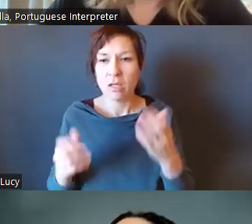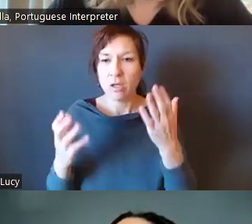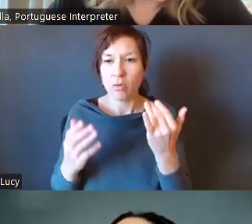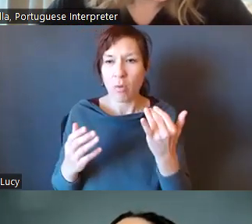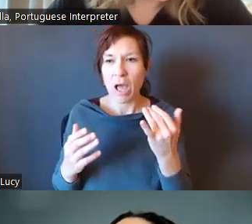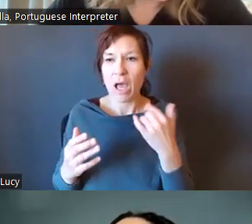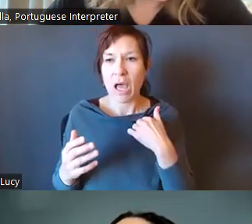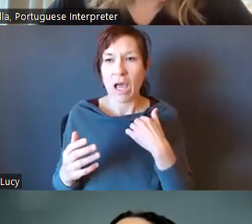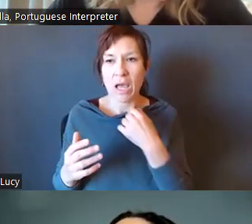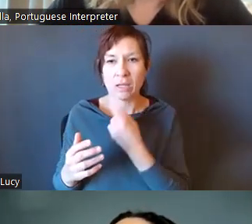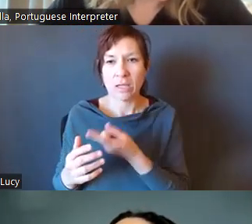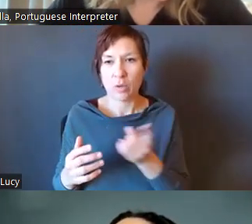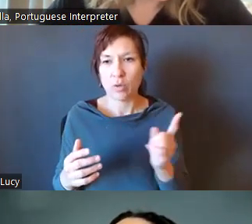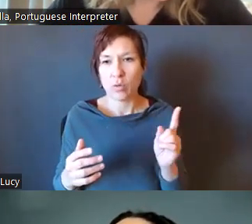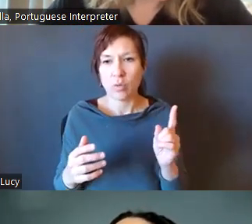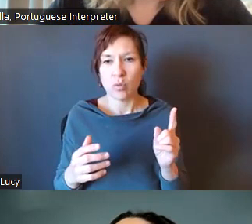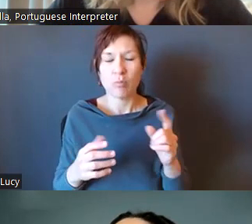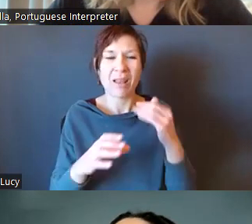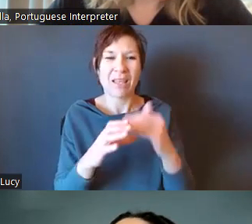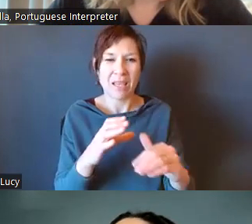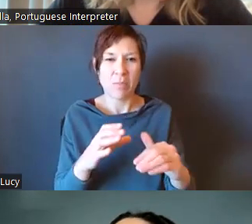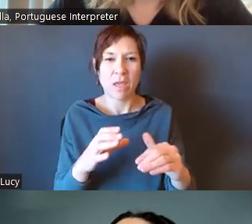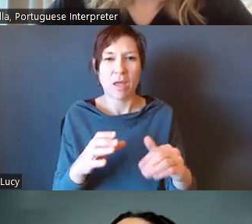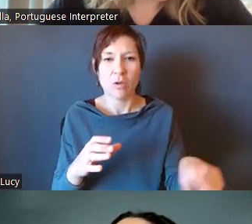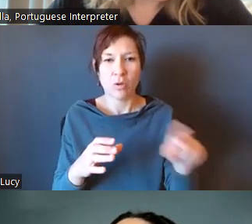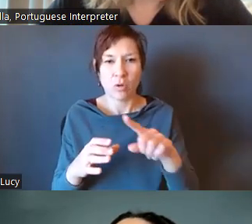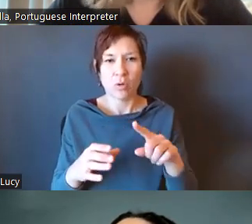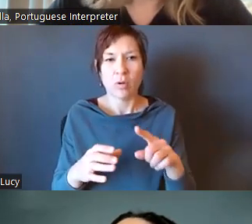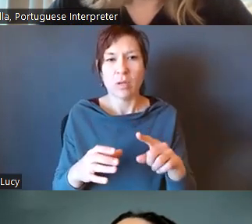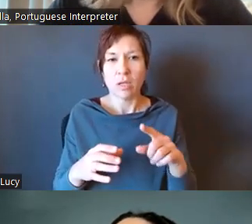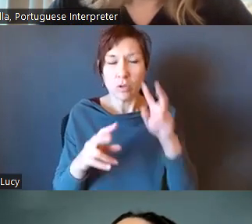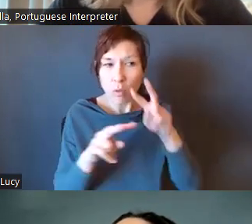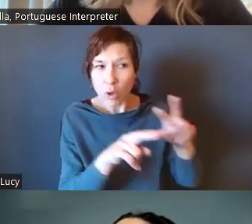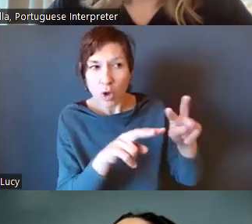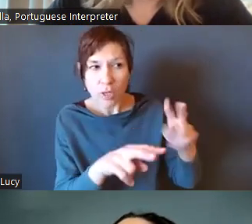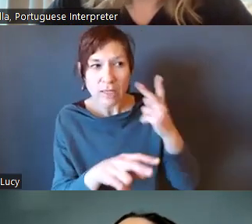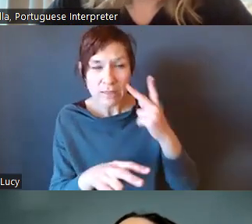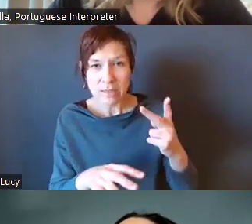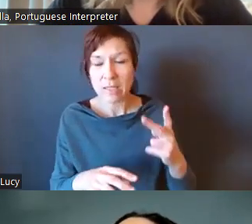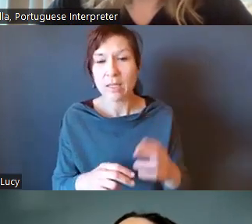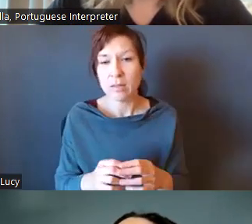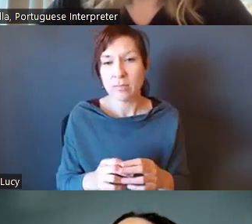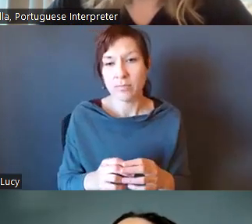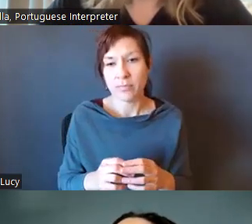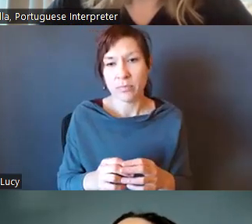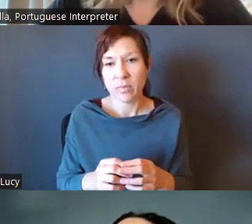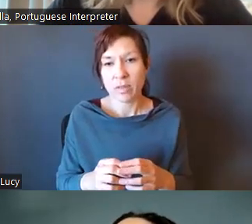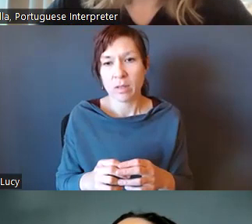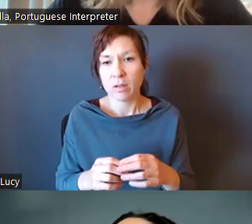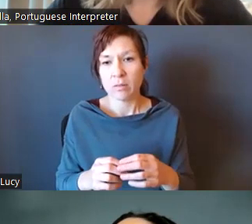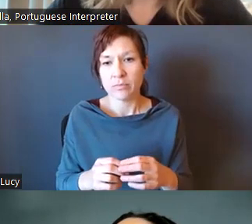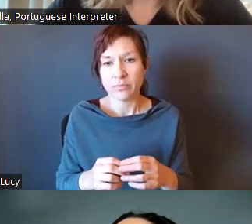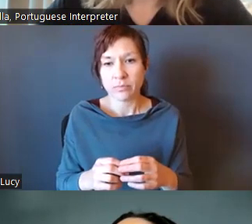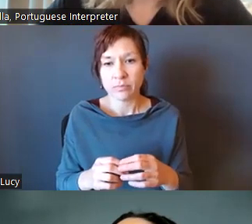as a way to assess what's going on, you know, in discussions out amongst EJ